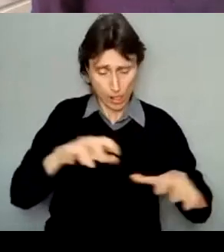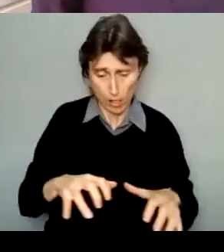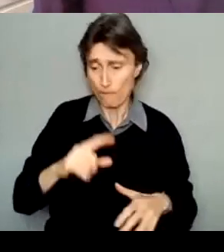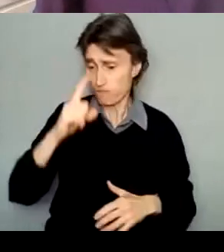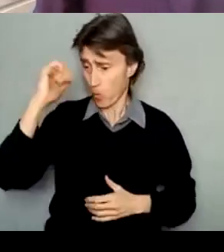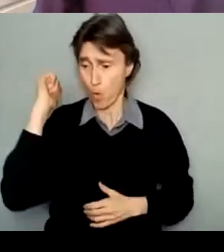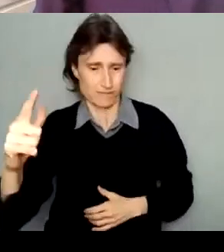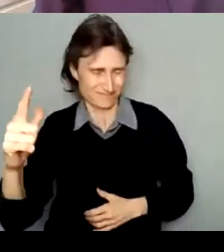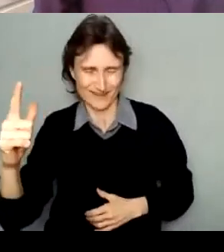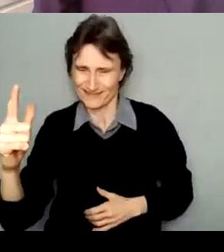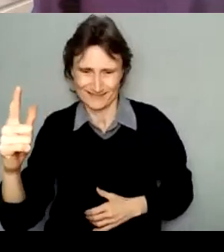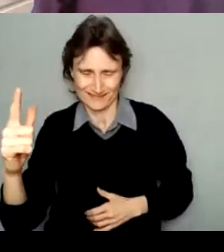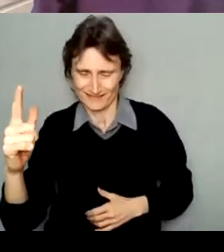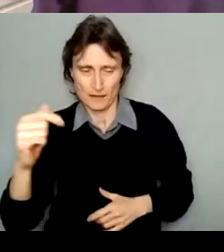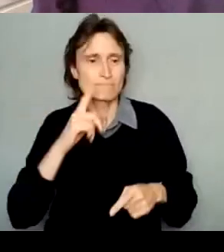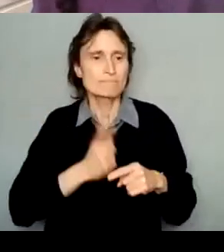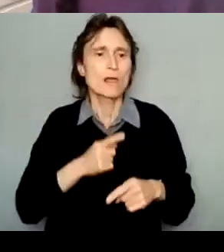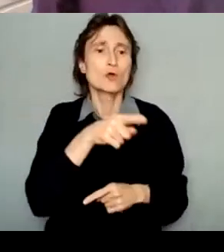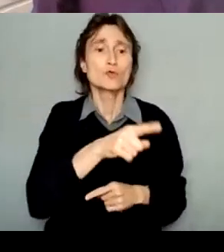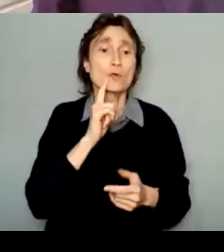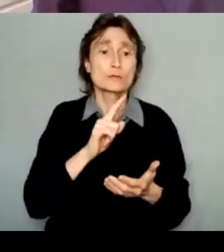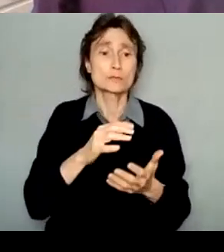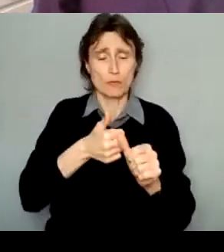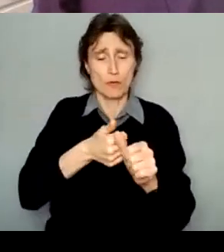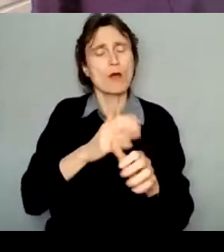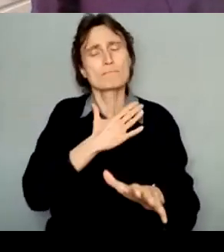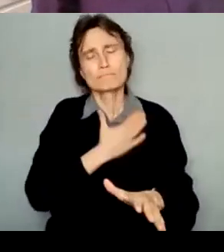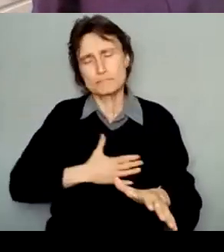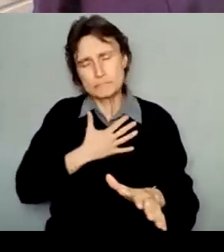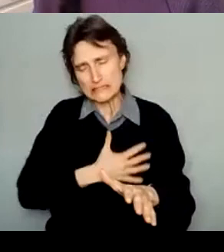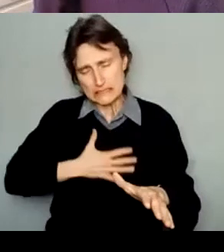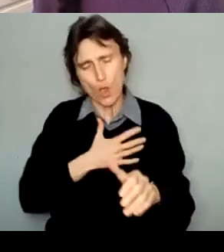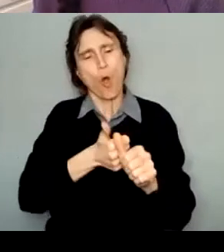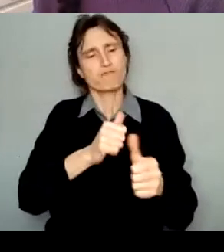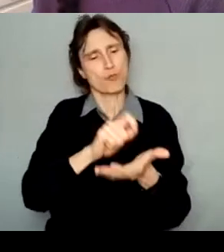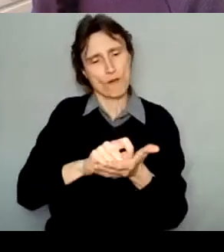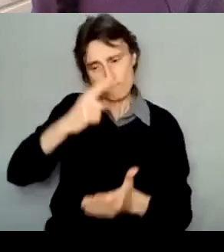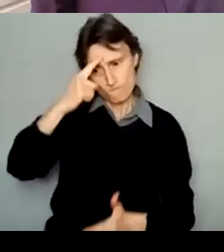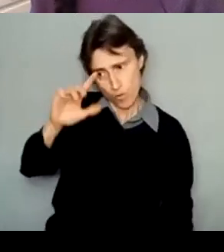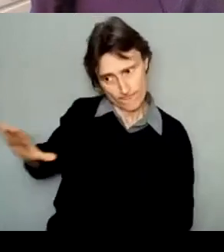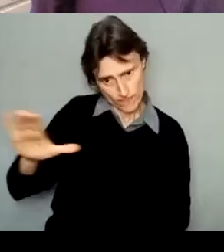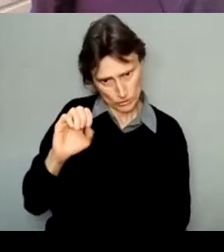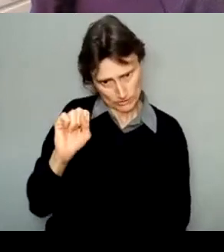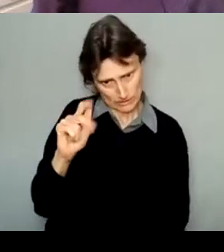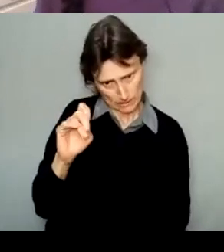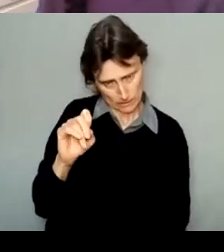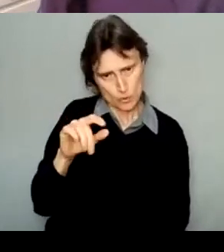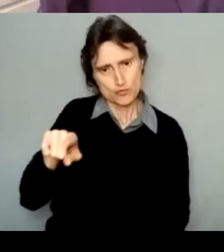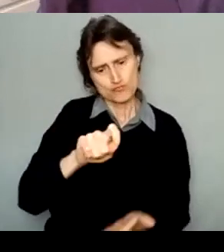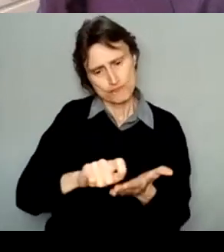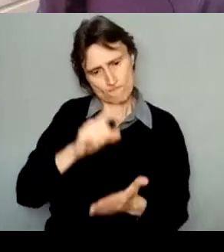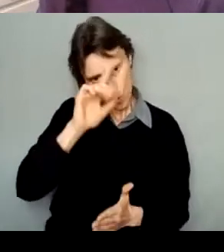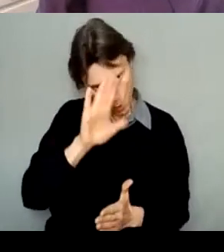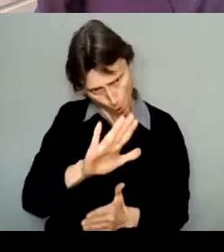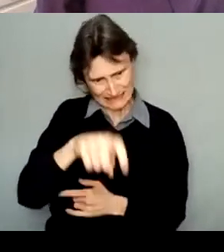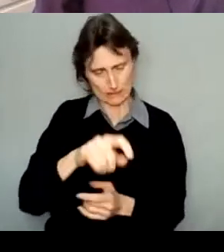from trying to write or represent yourself in a way that you think assessors might want to see. Using plain language rather than academic